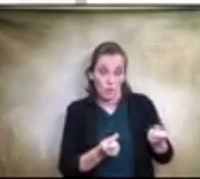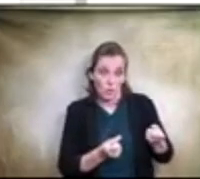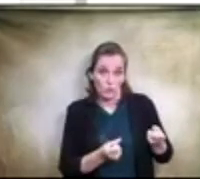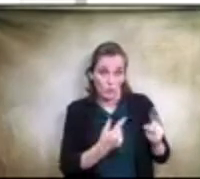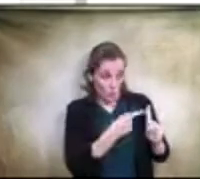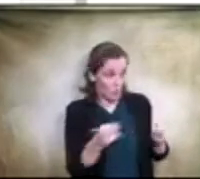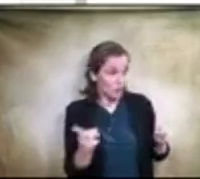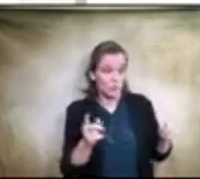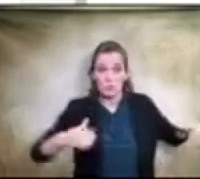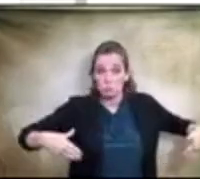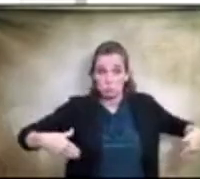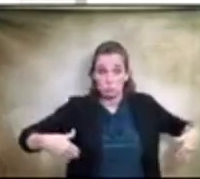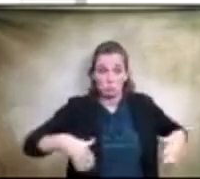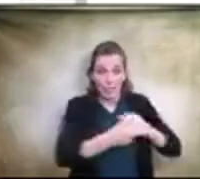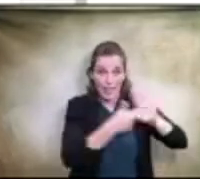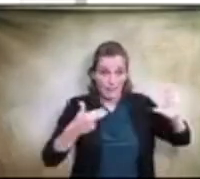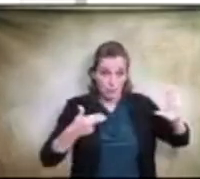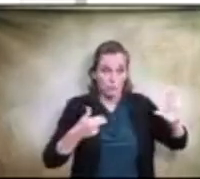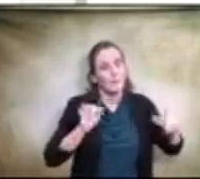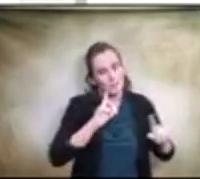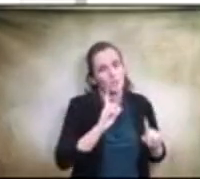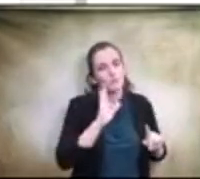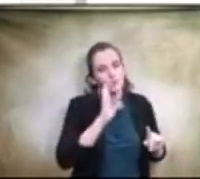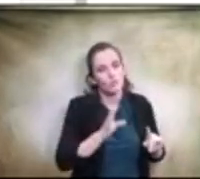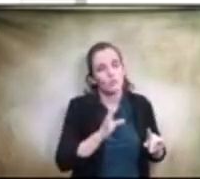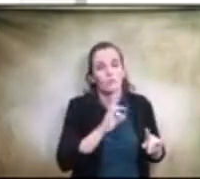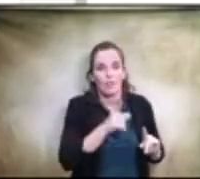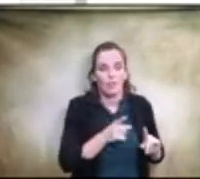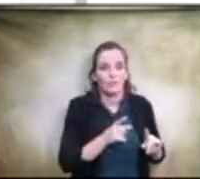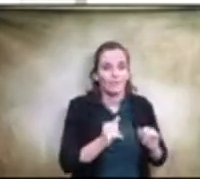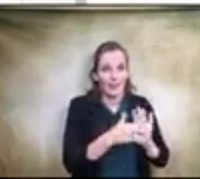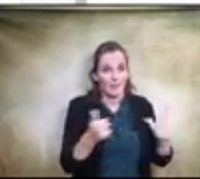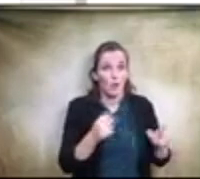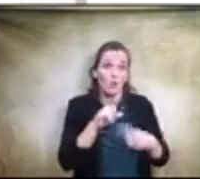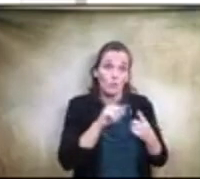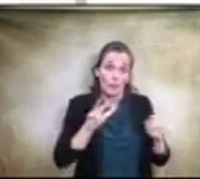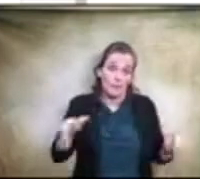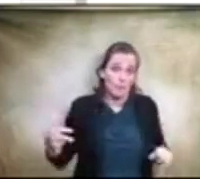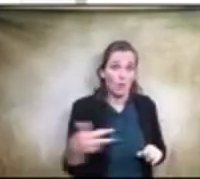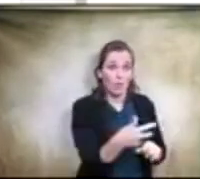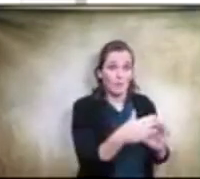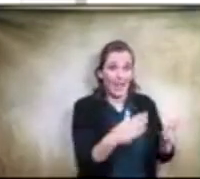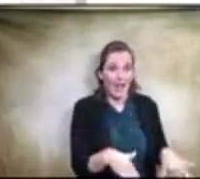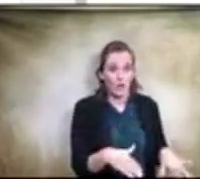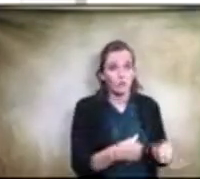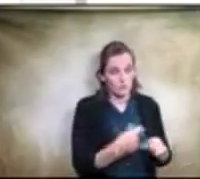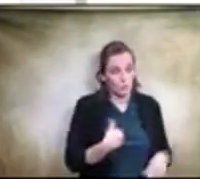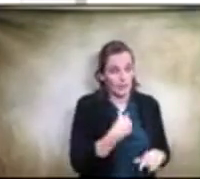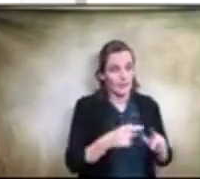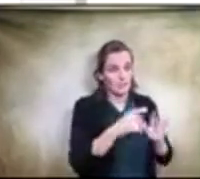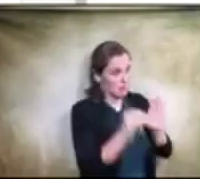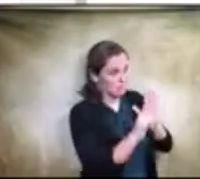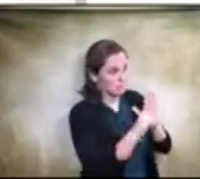we will make sure that they label because when we pull up to a house we must be identified so um we will definitely be